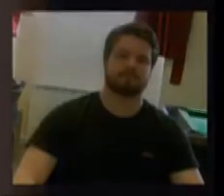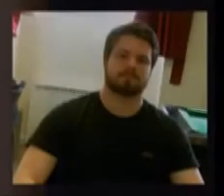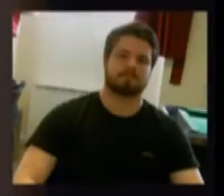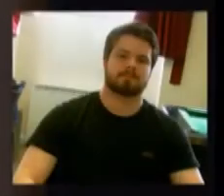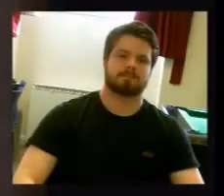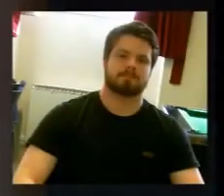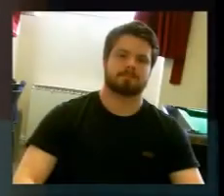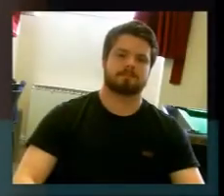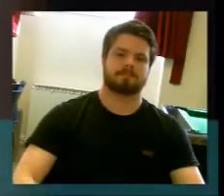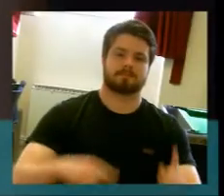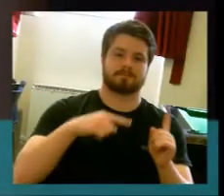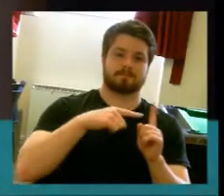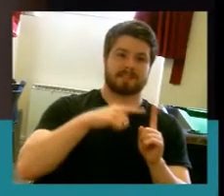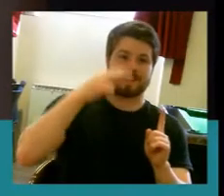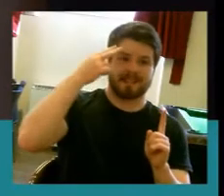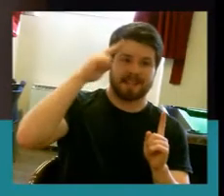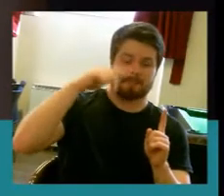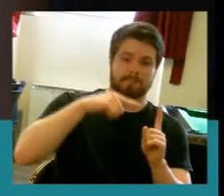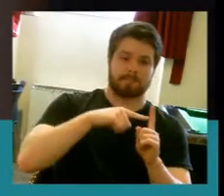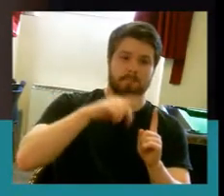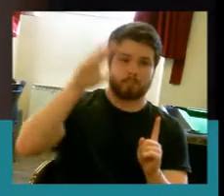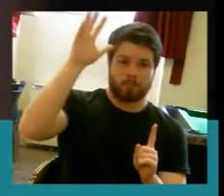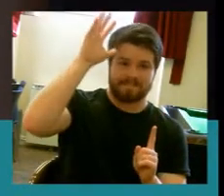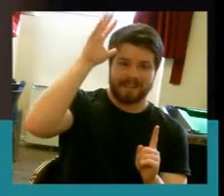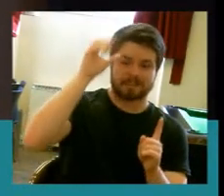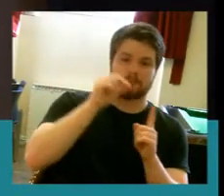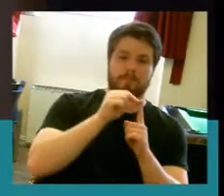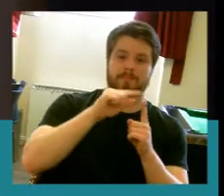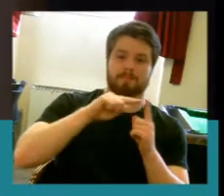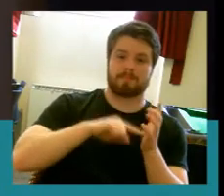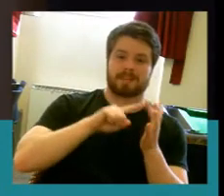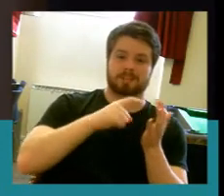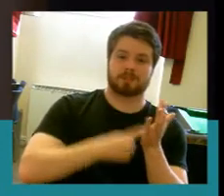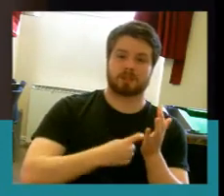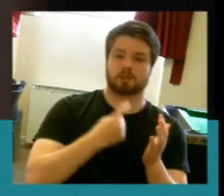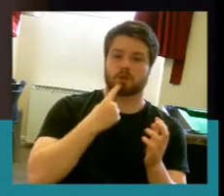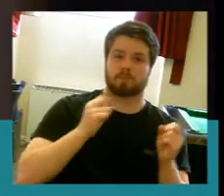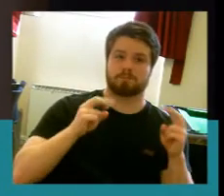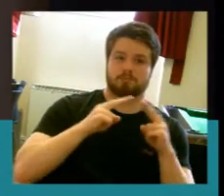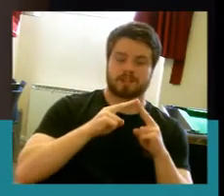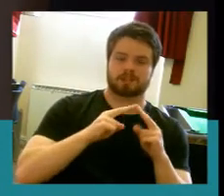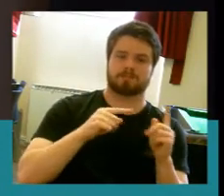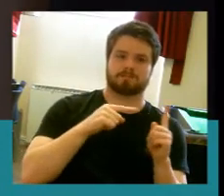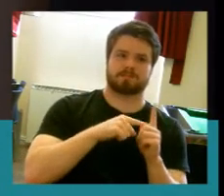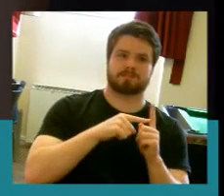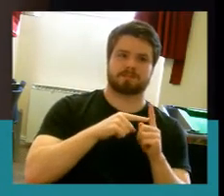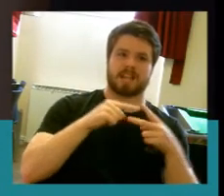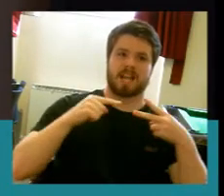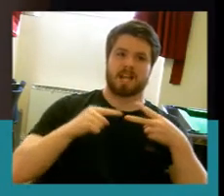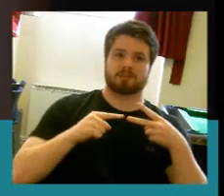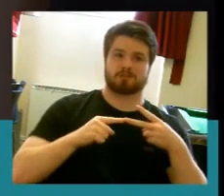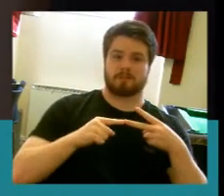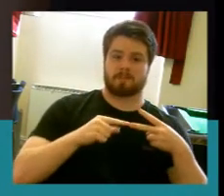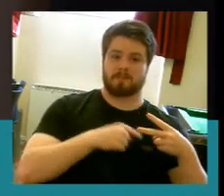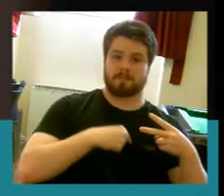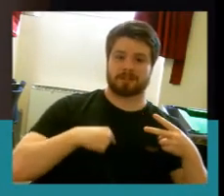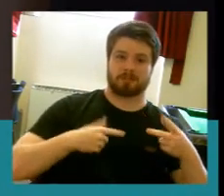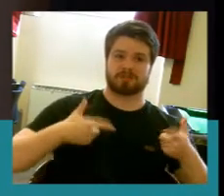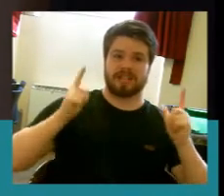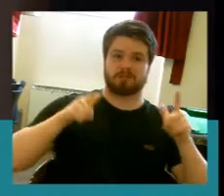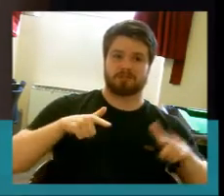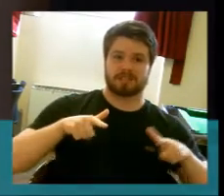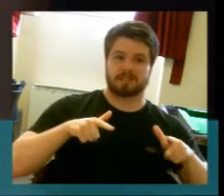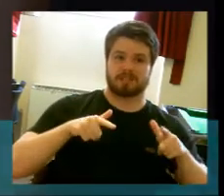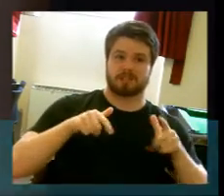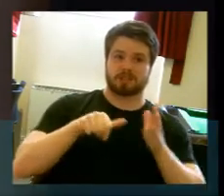My name is Professor Peter Stonebridge. I'm the Associate Medical Director for surgery here in Tayside and I'm also a consultant